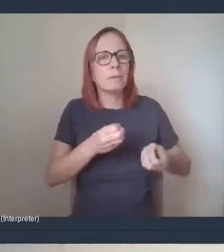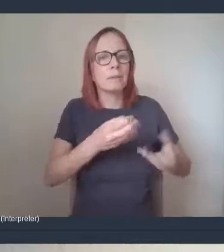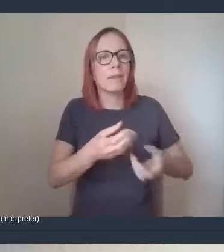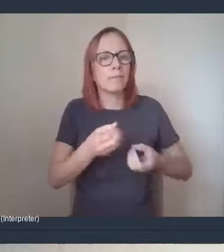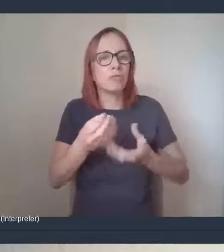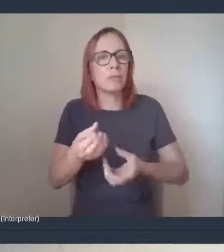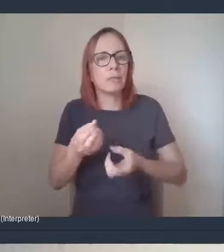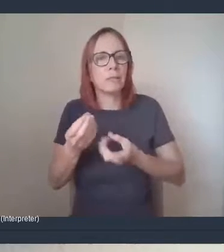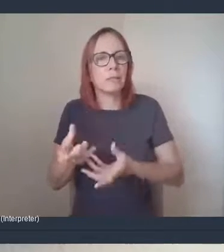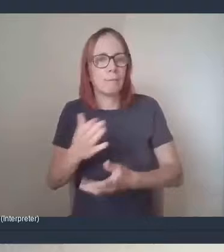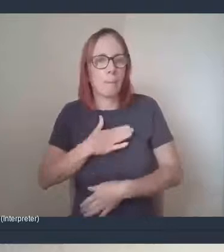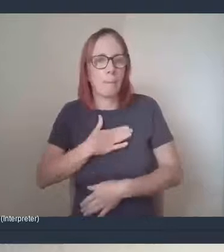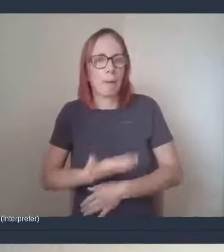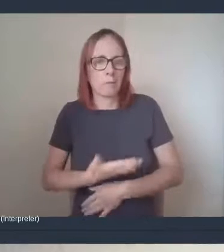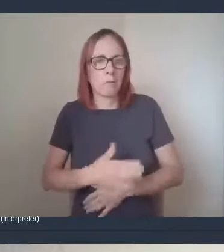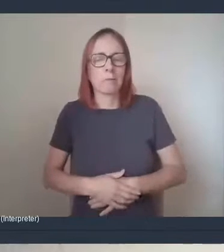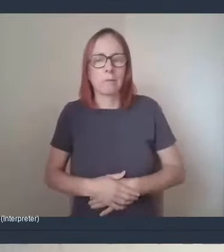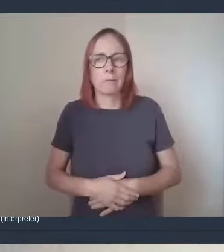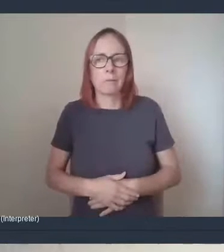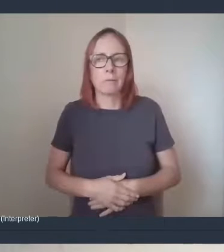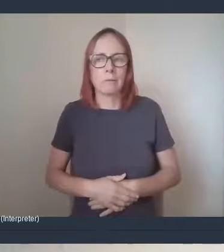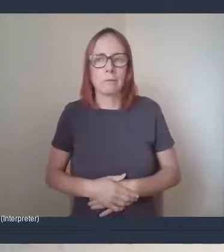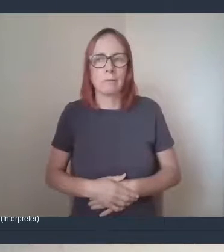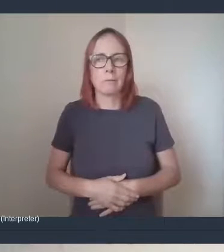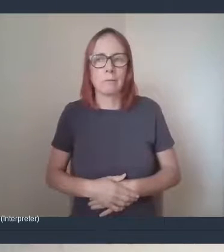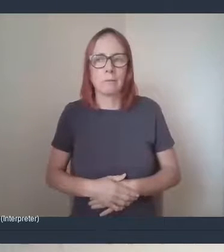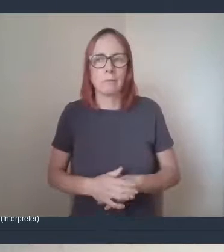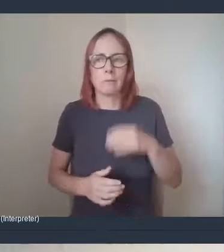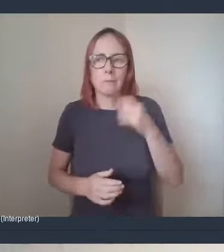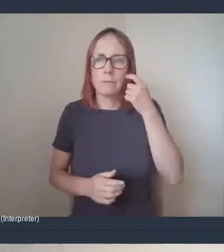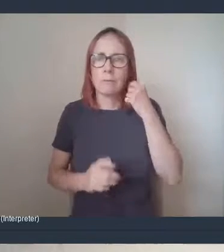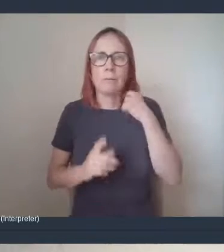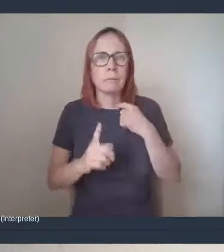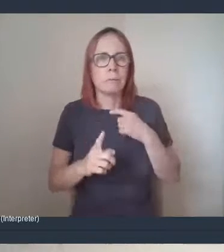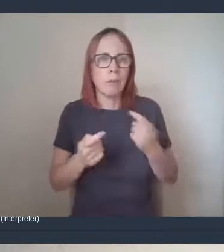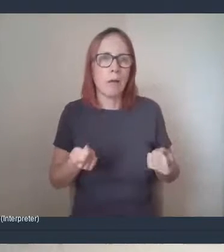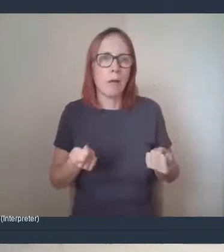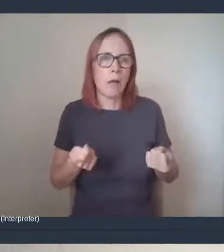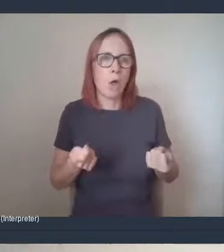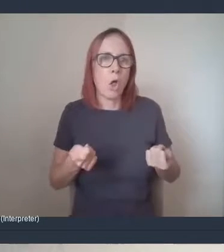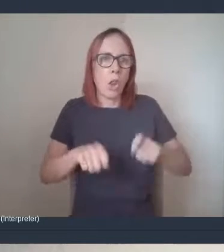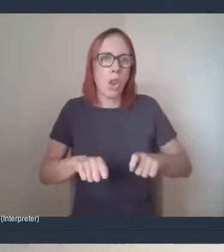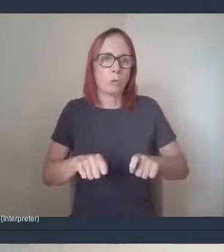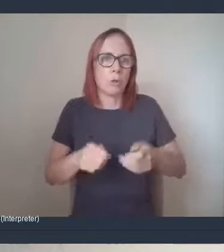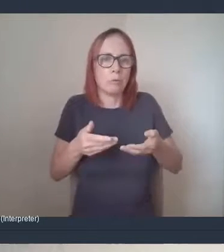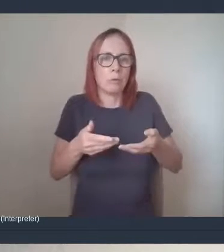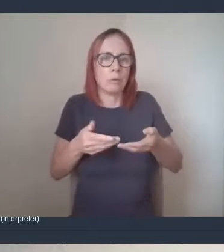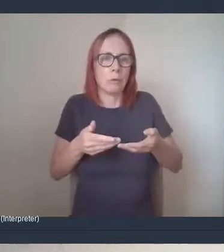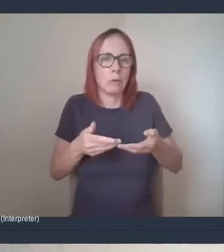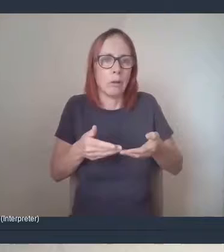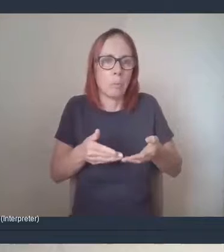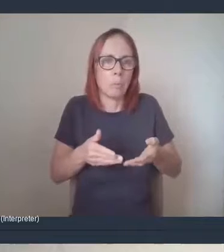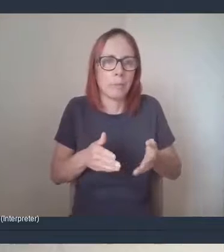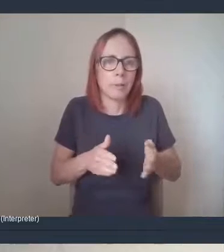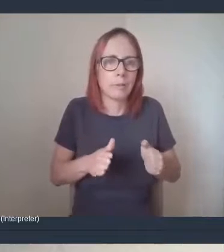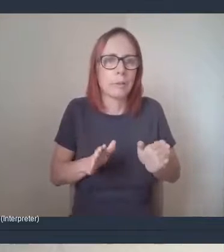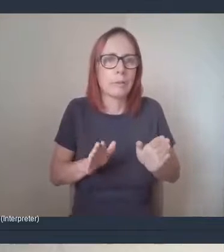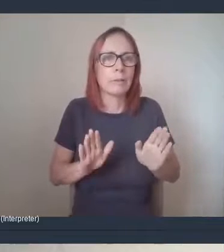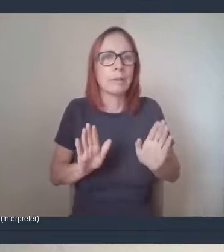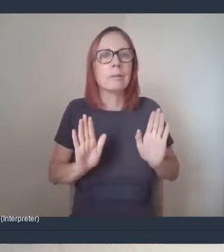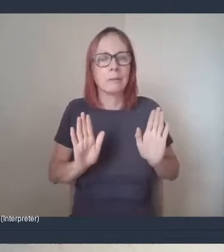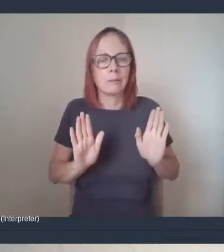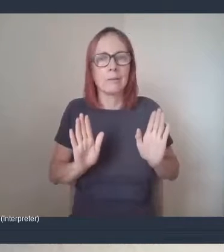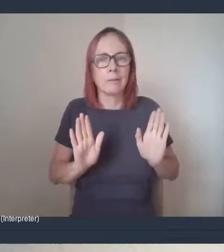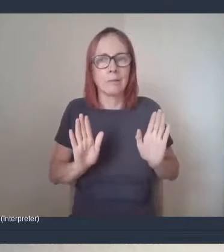members, but then obviously, kind of, eased a little bit. So we always have all the